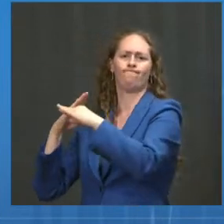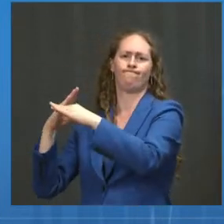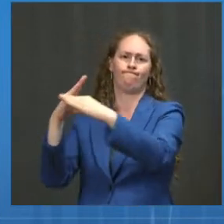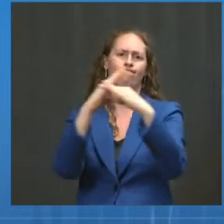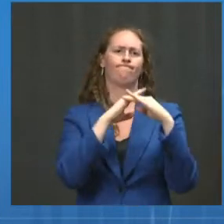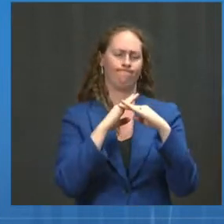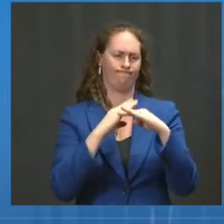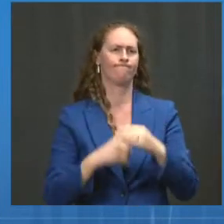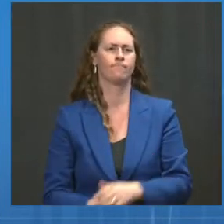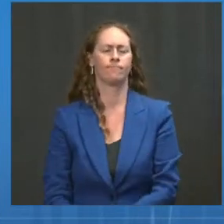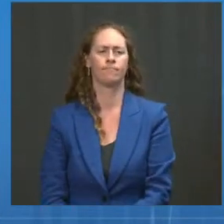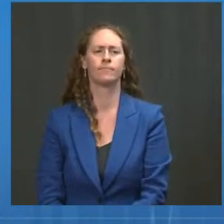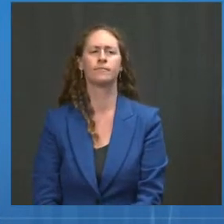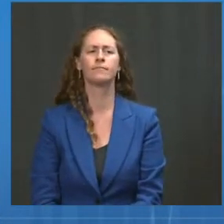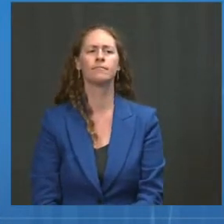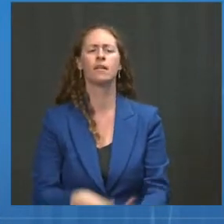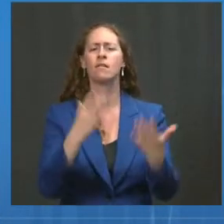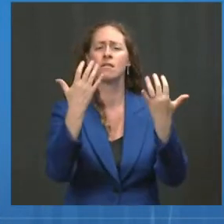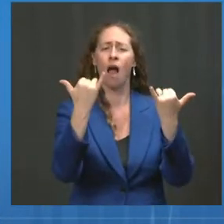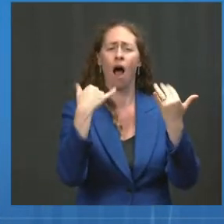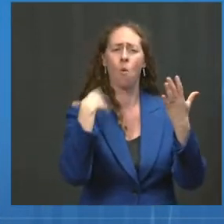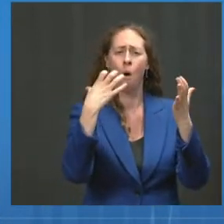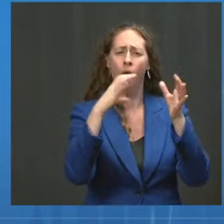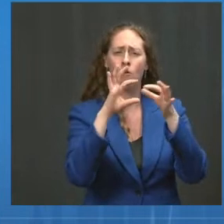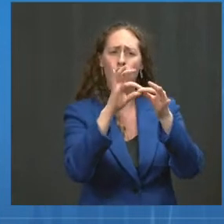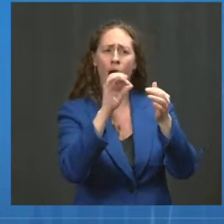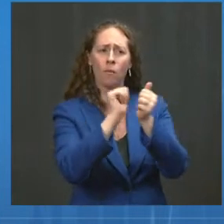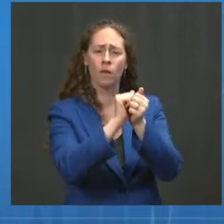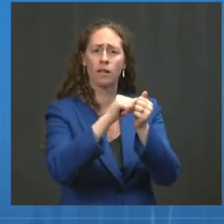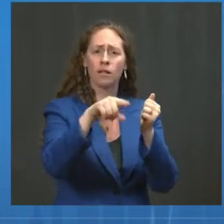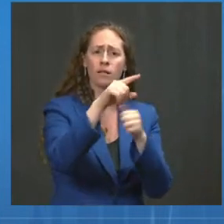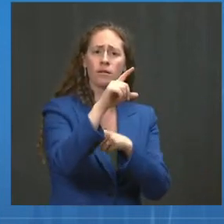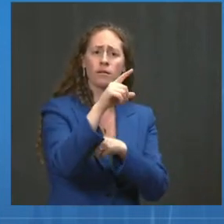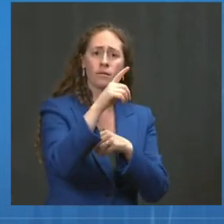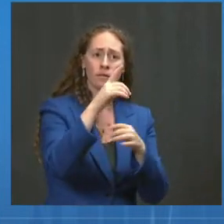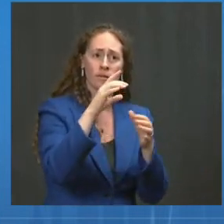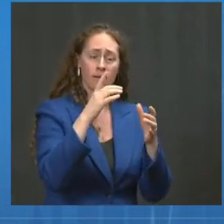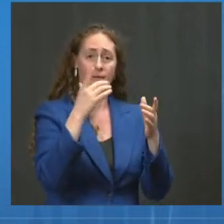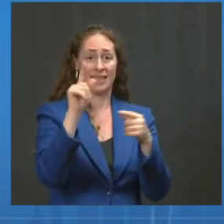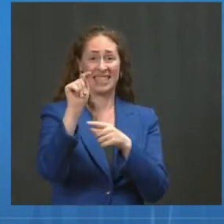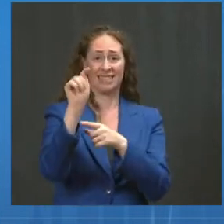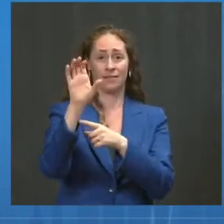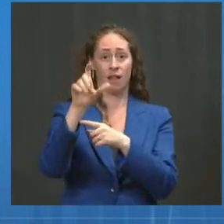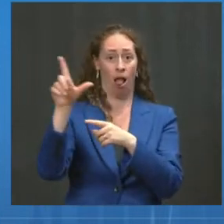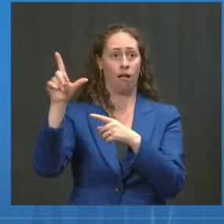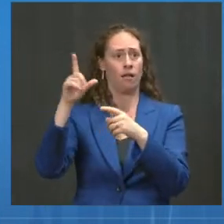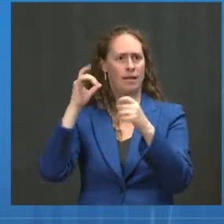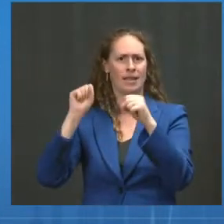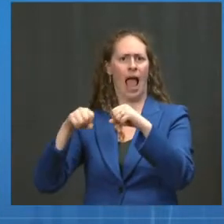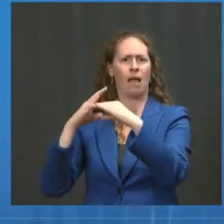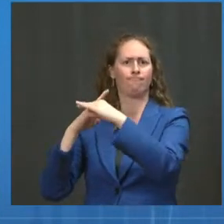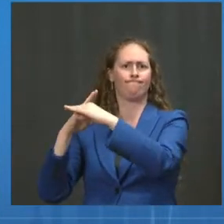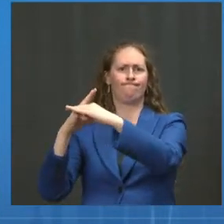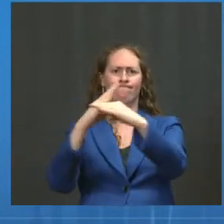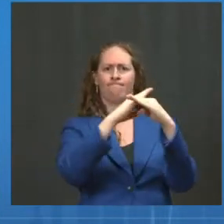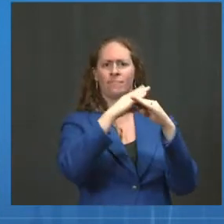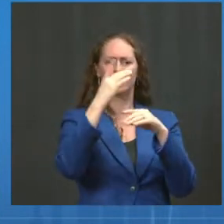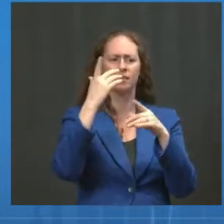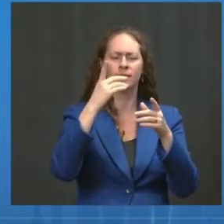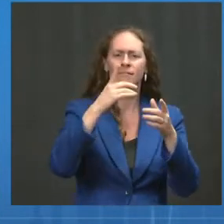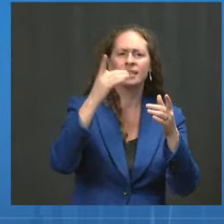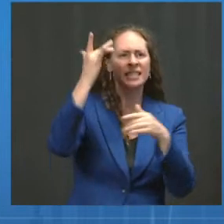in the situation that T-cells usually do in eliminating or blocking against infected cells.